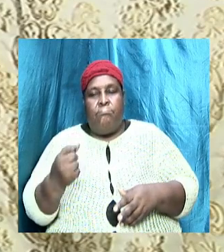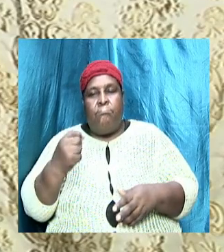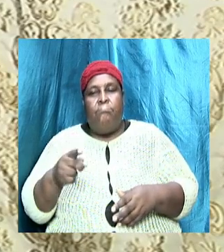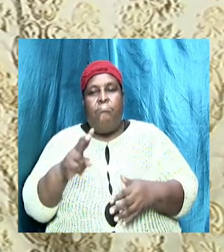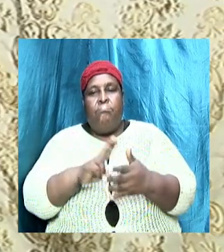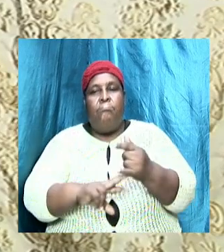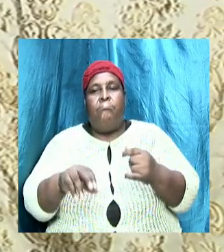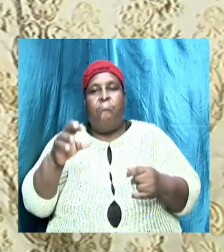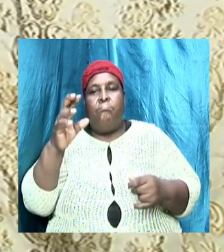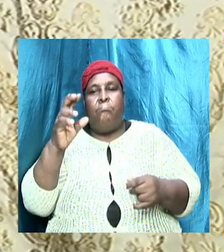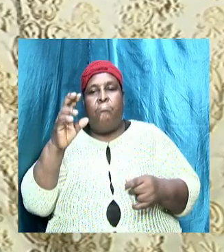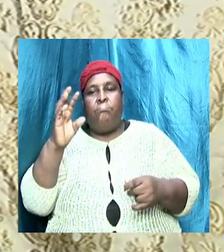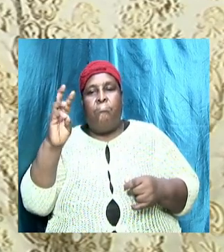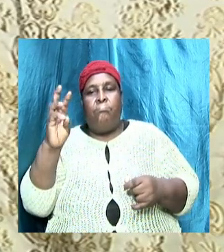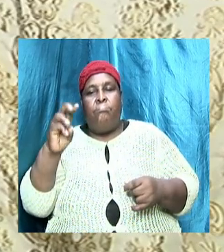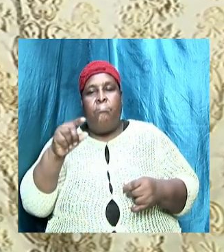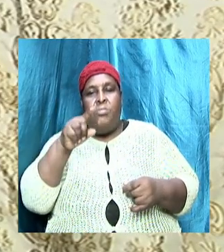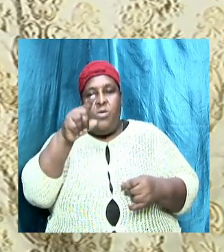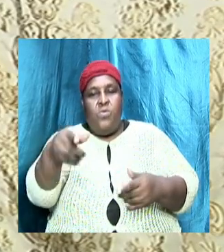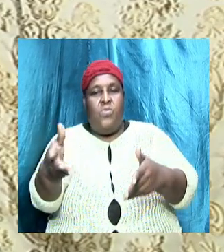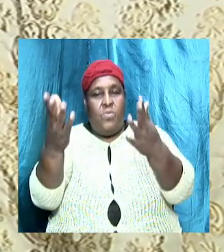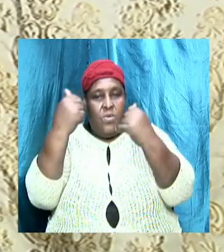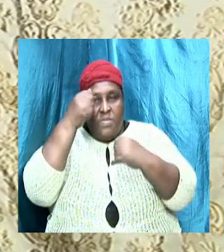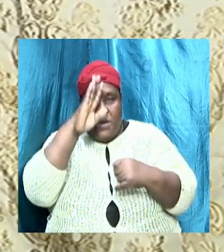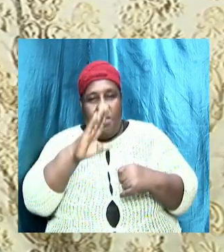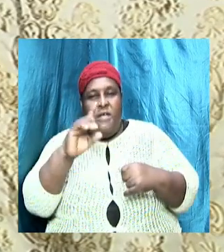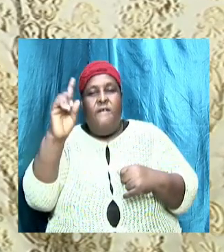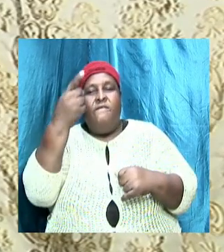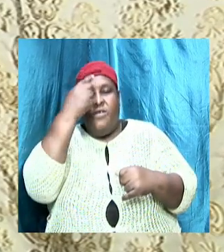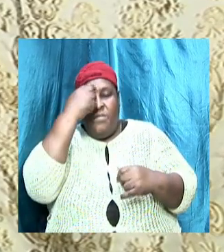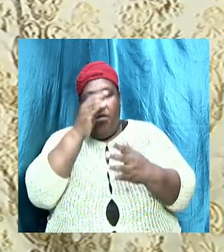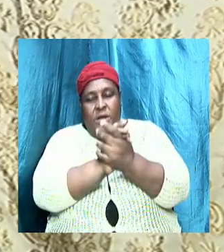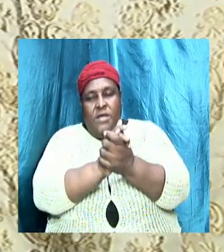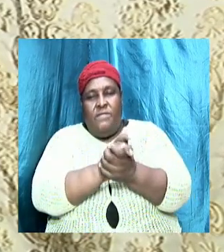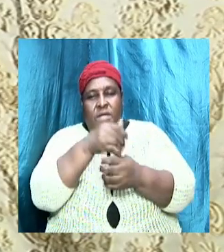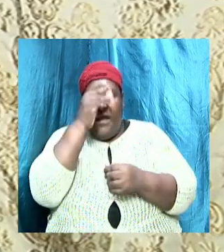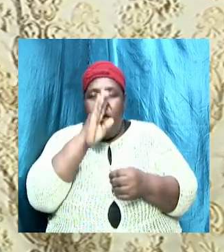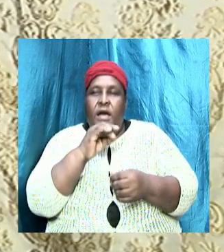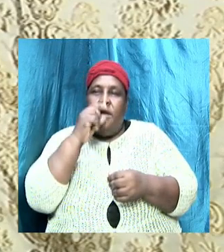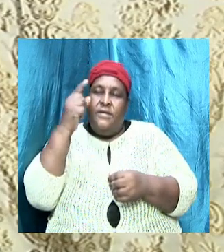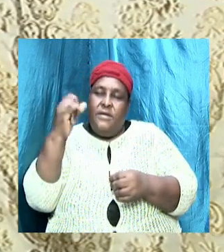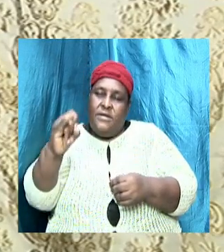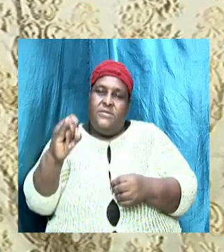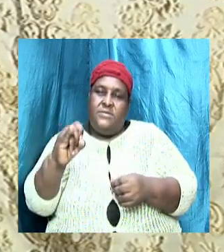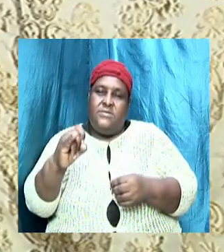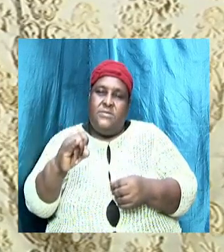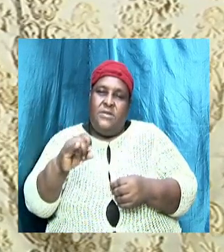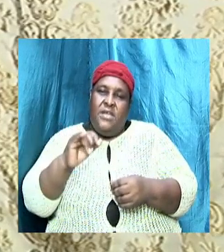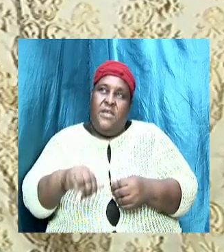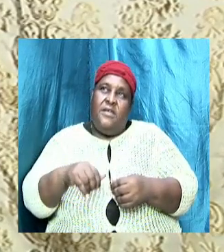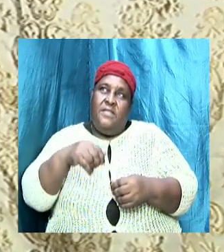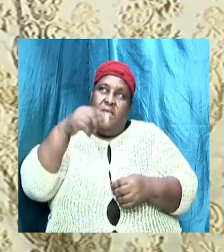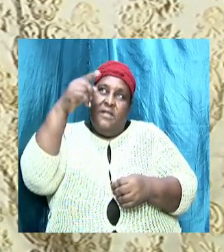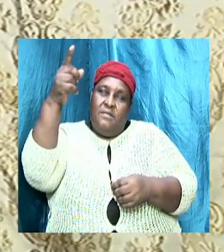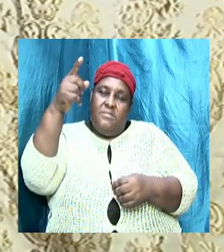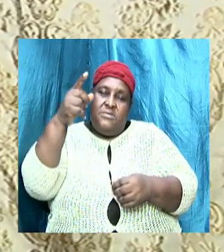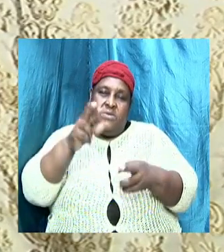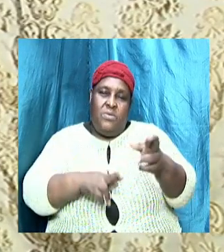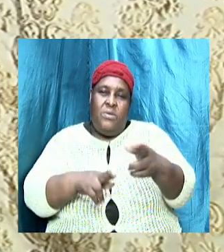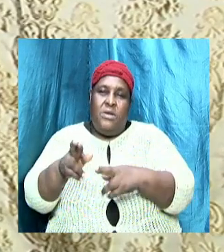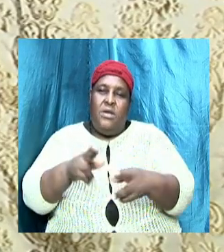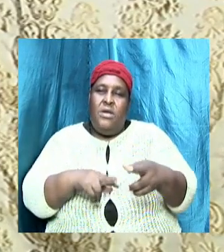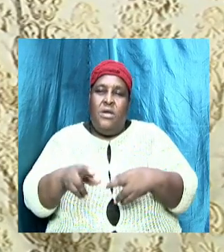cometh to God must first believe that he is and that he is a rewarder of them that